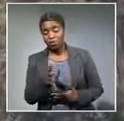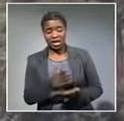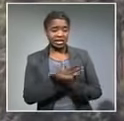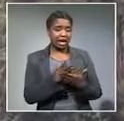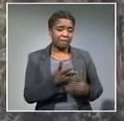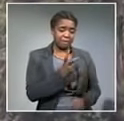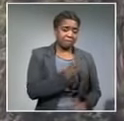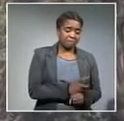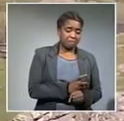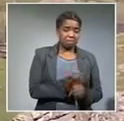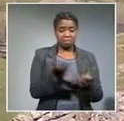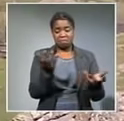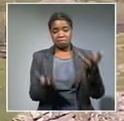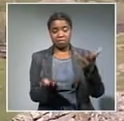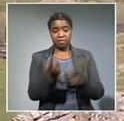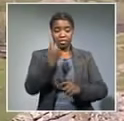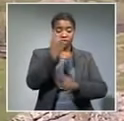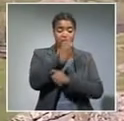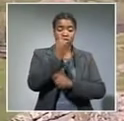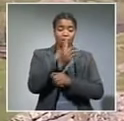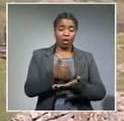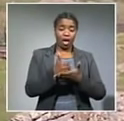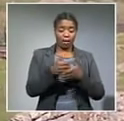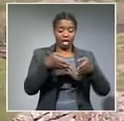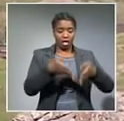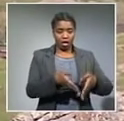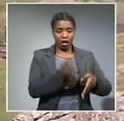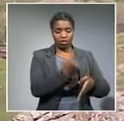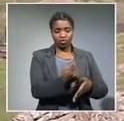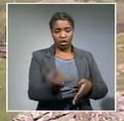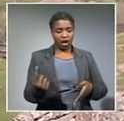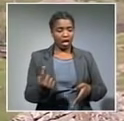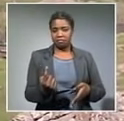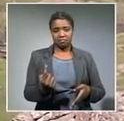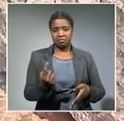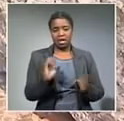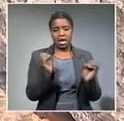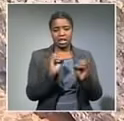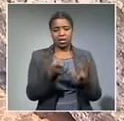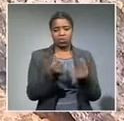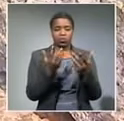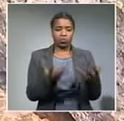meant that villagers who would help bury each other no longer do so.